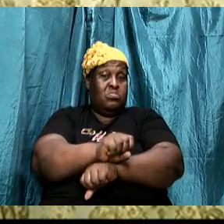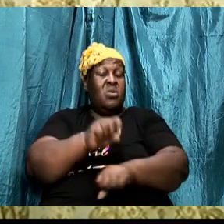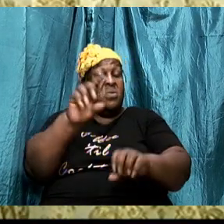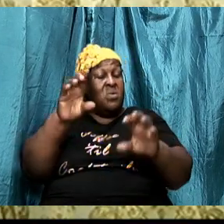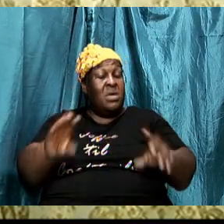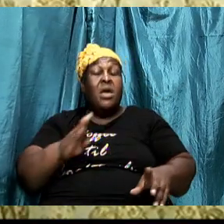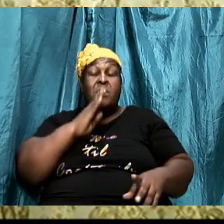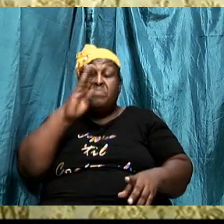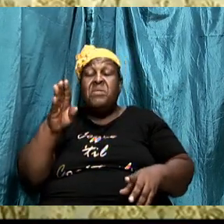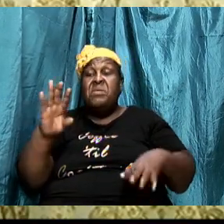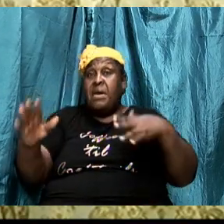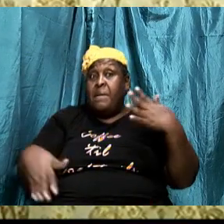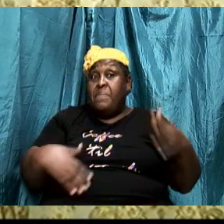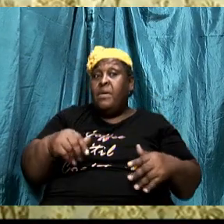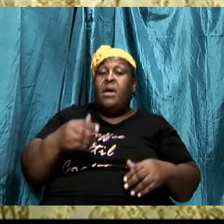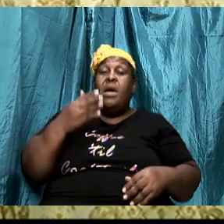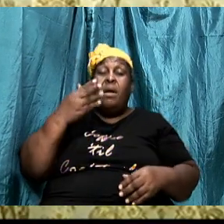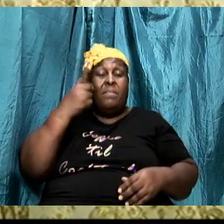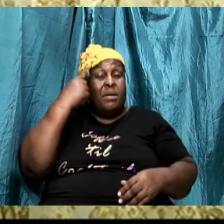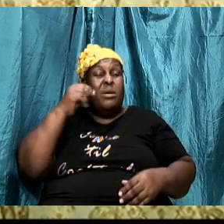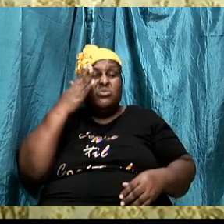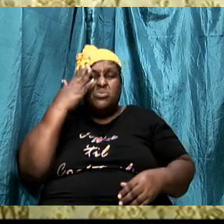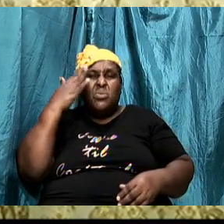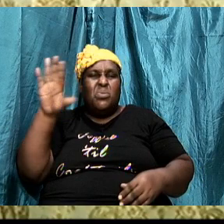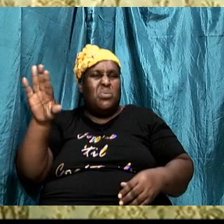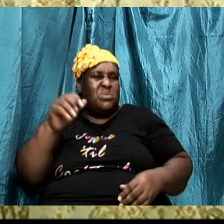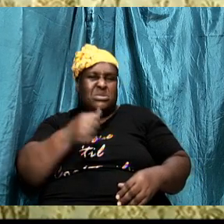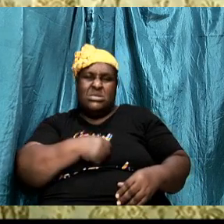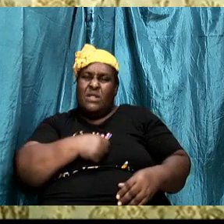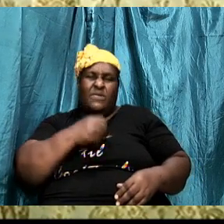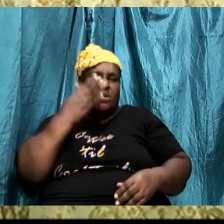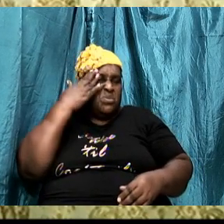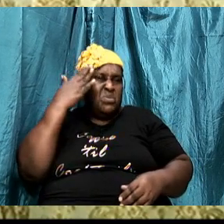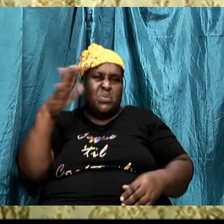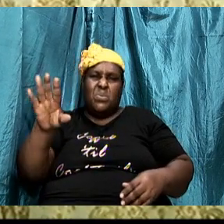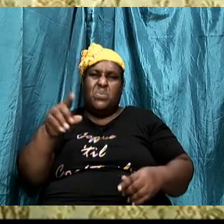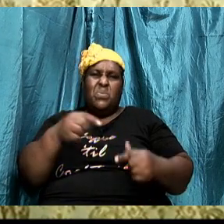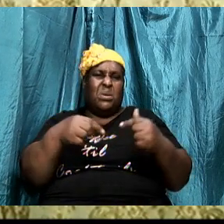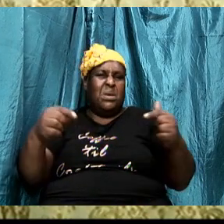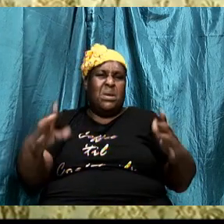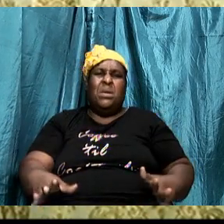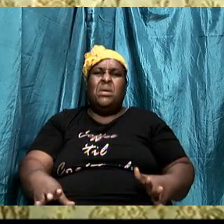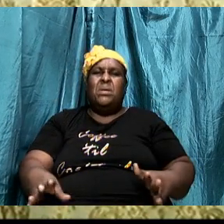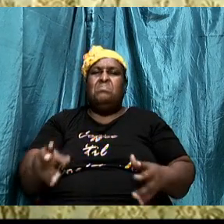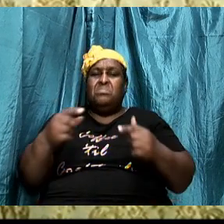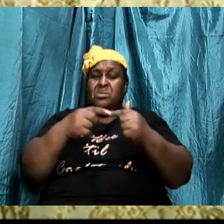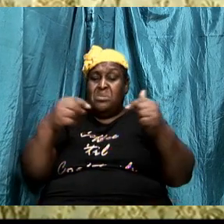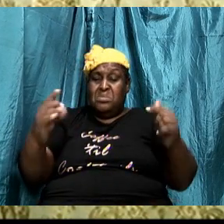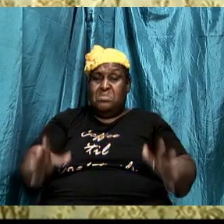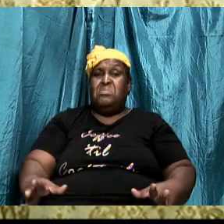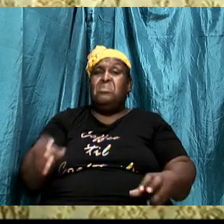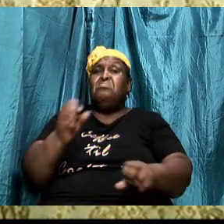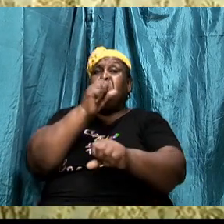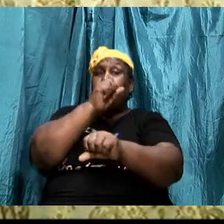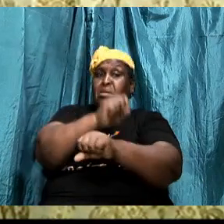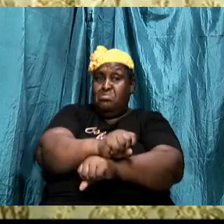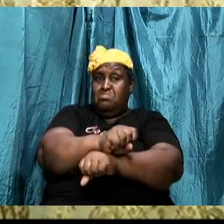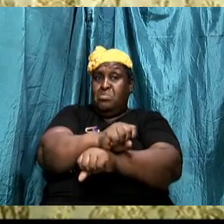way and because you don't know yourself you don't know the enemy the enemy can ambush you at any time